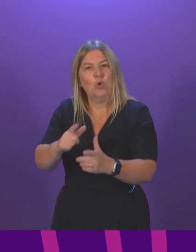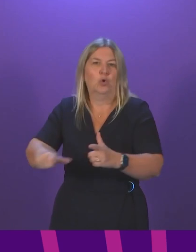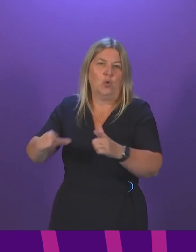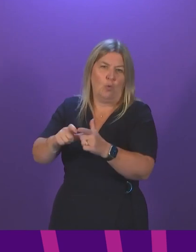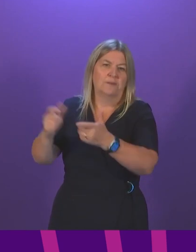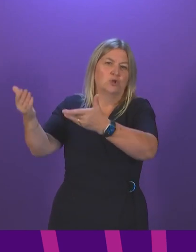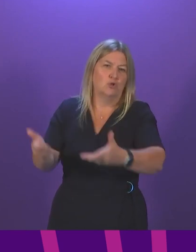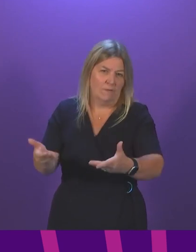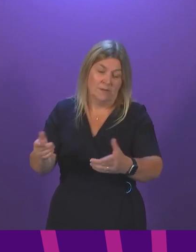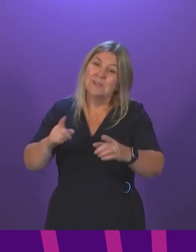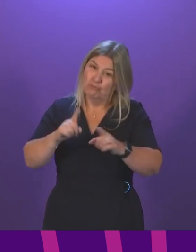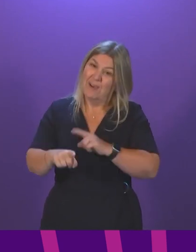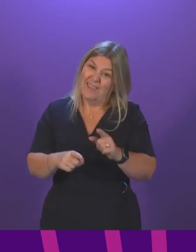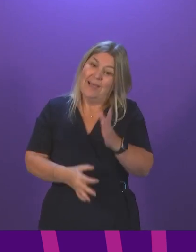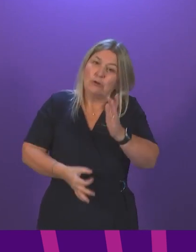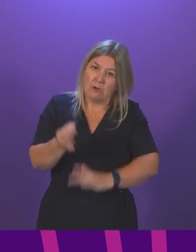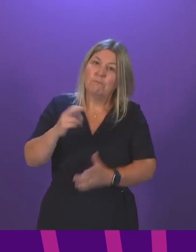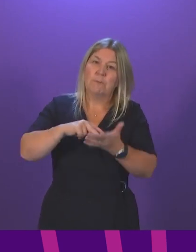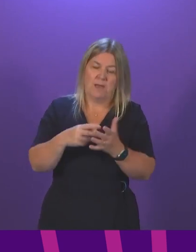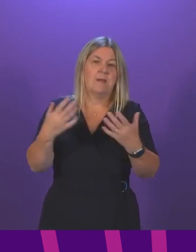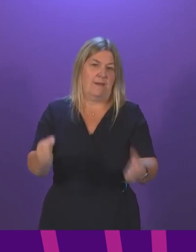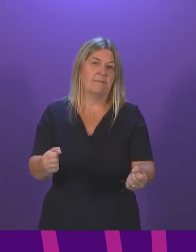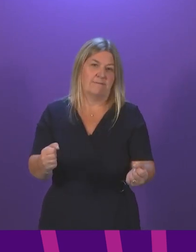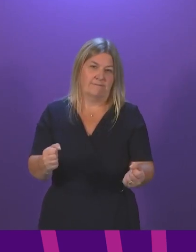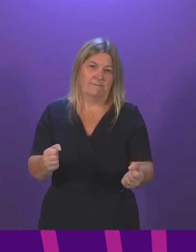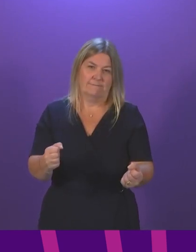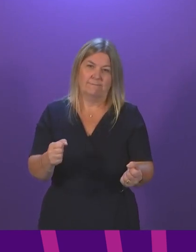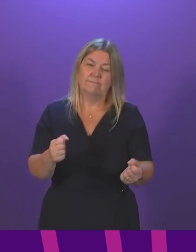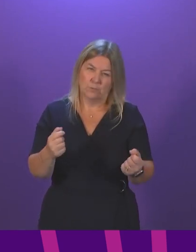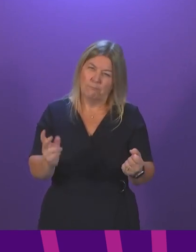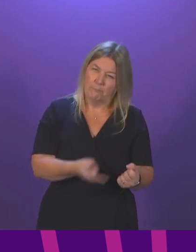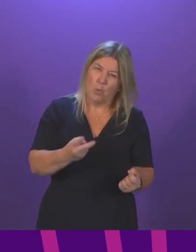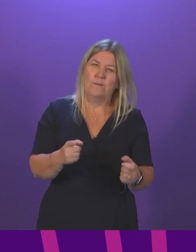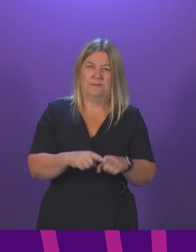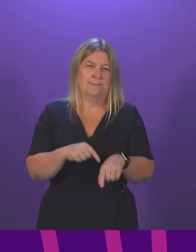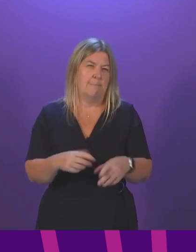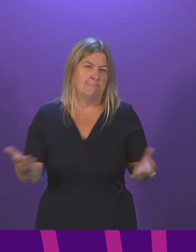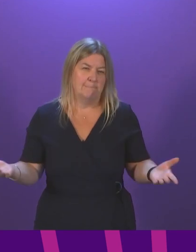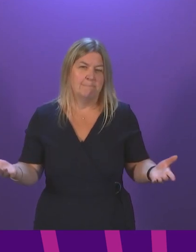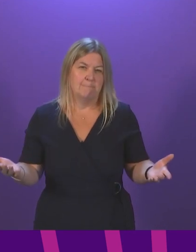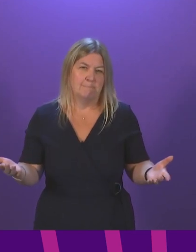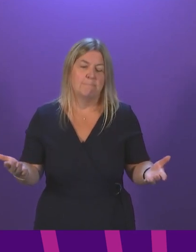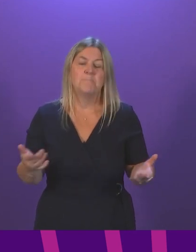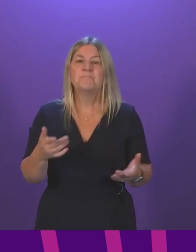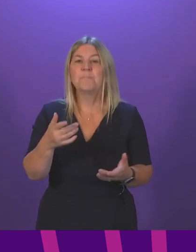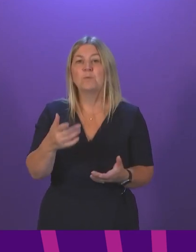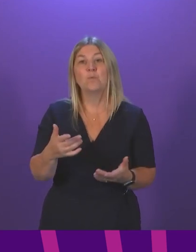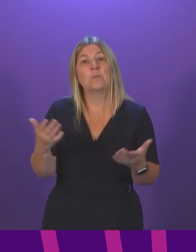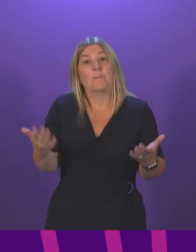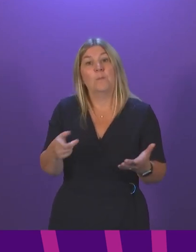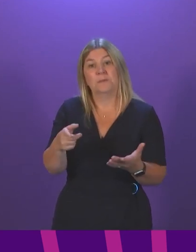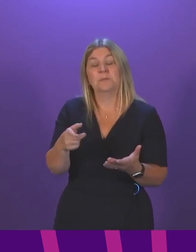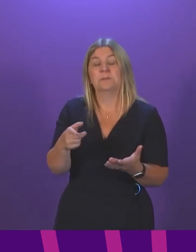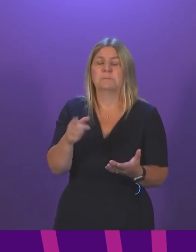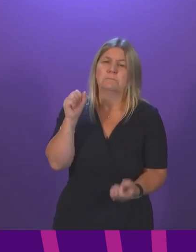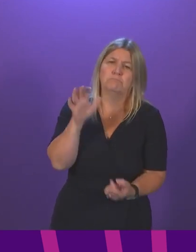the recovery plan is focused on and we will continue to support the health service to do that. But at the heart of this, of course, is the